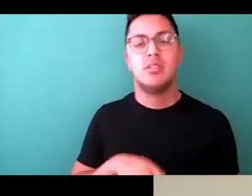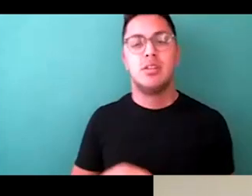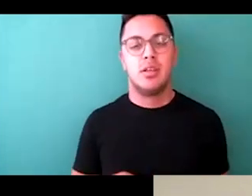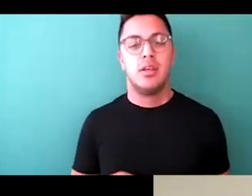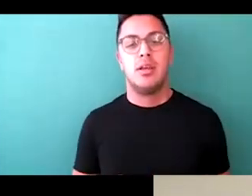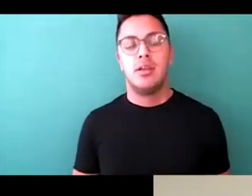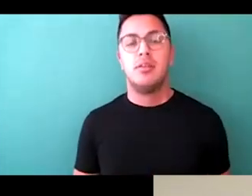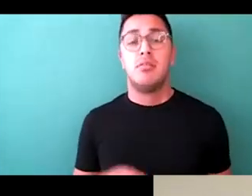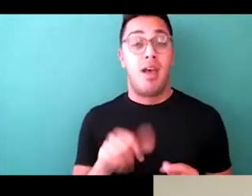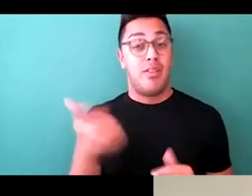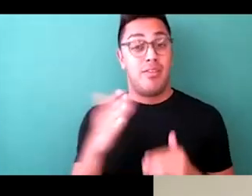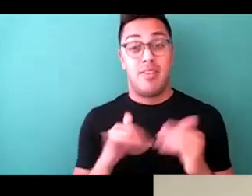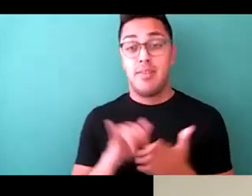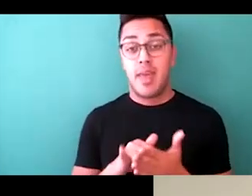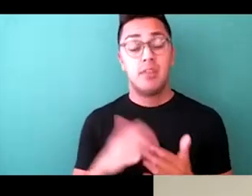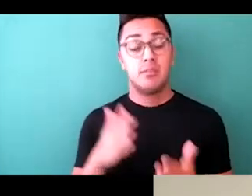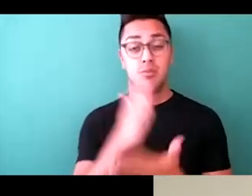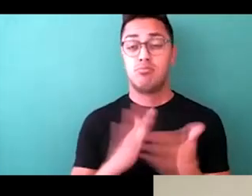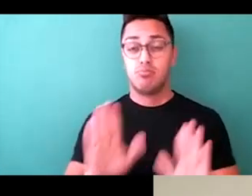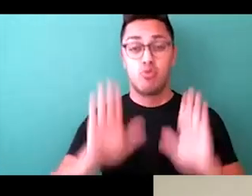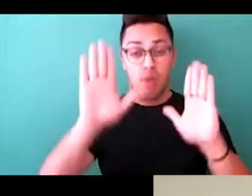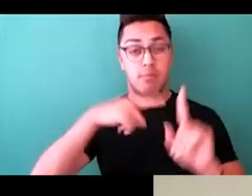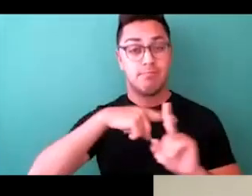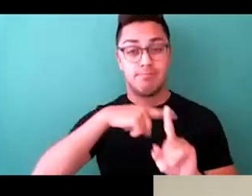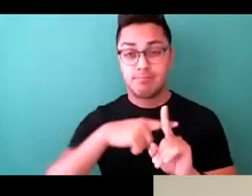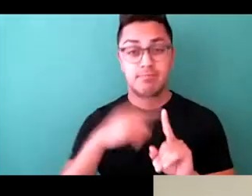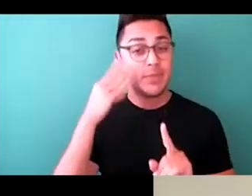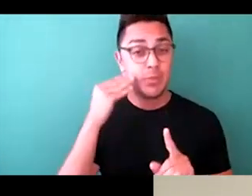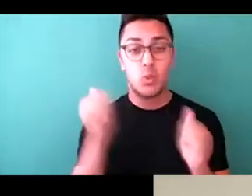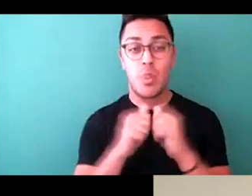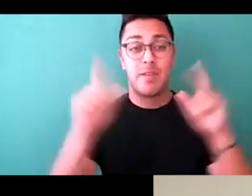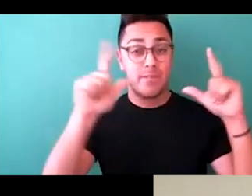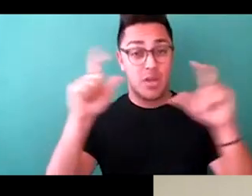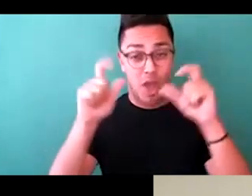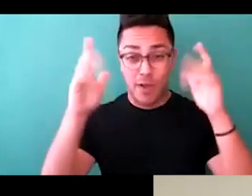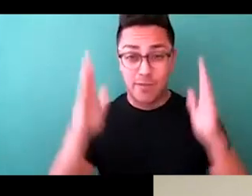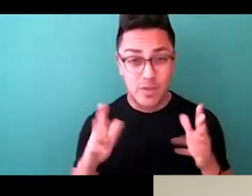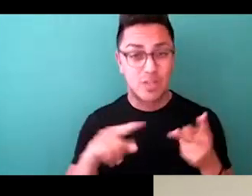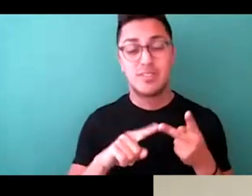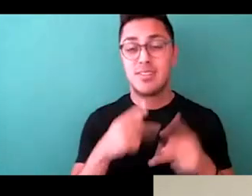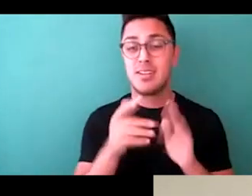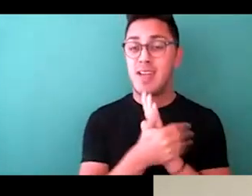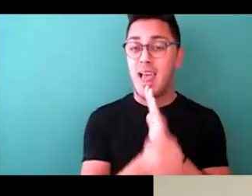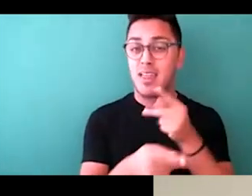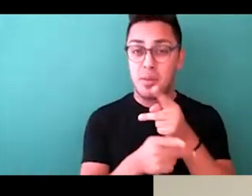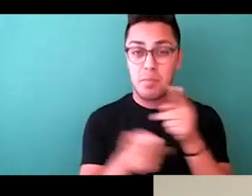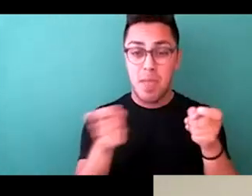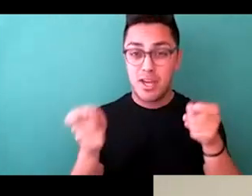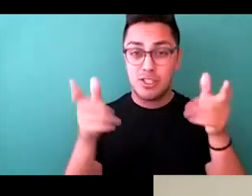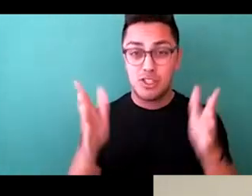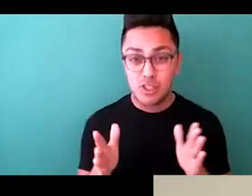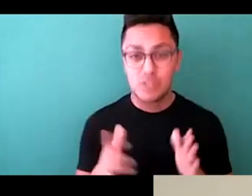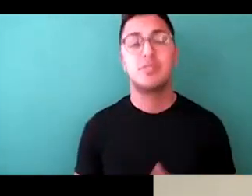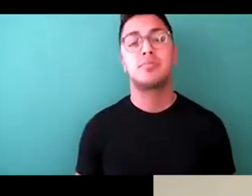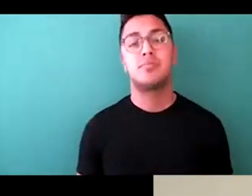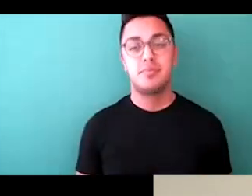had some great experiences with, um, the photographers, the talent managers themselves. However, I still think